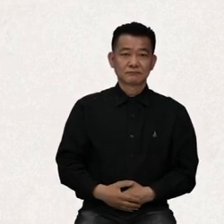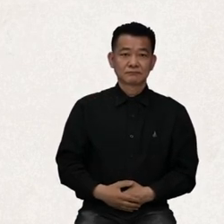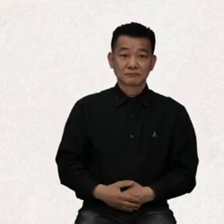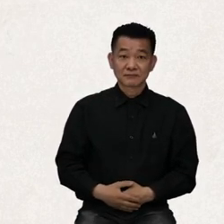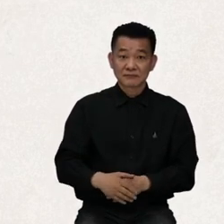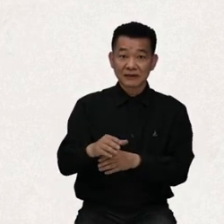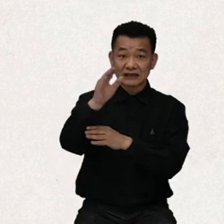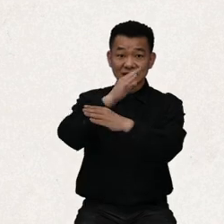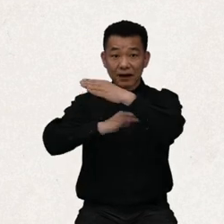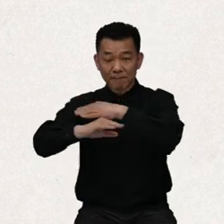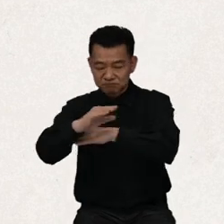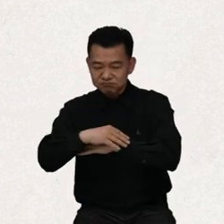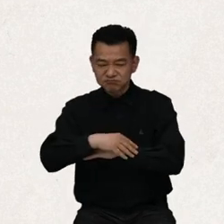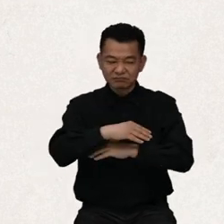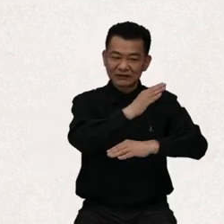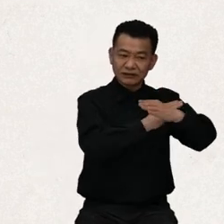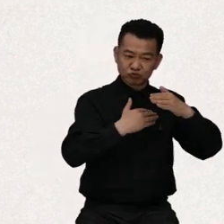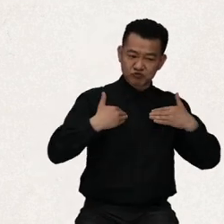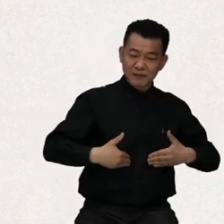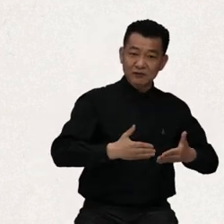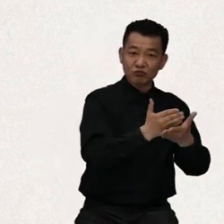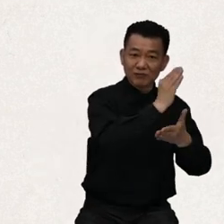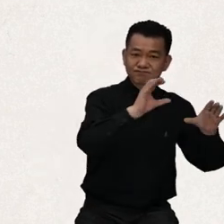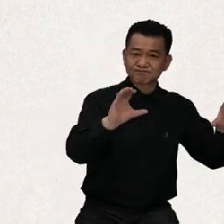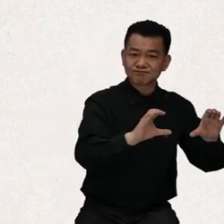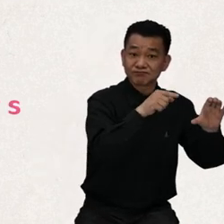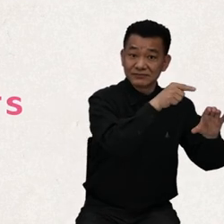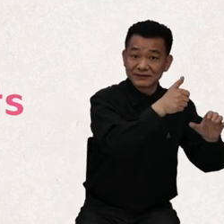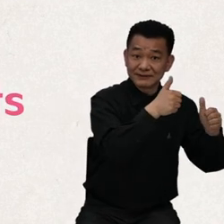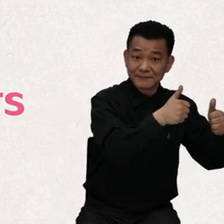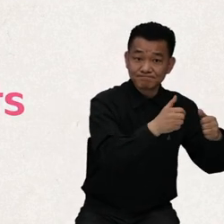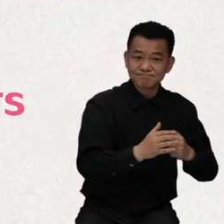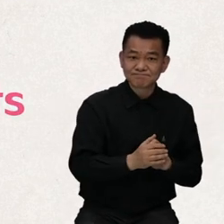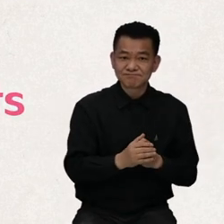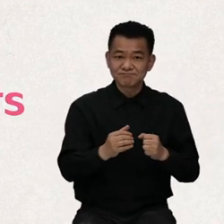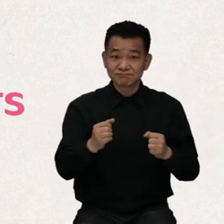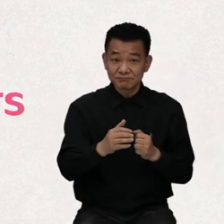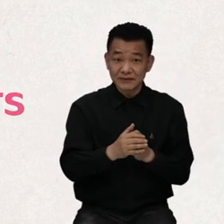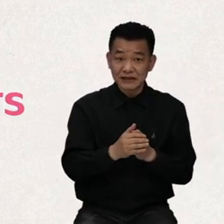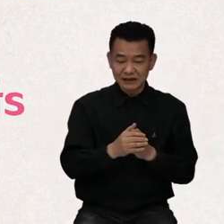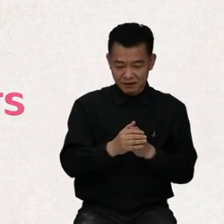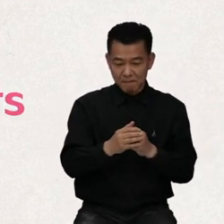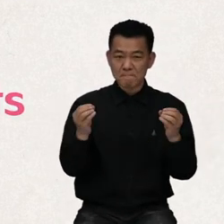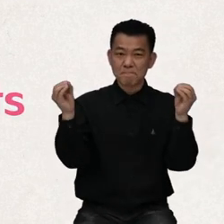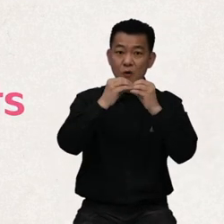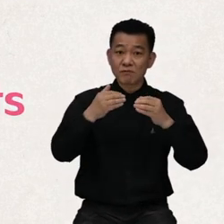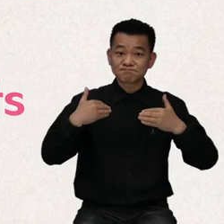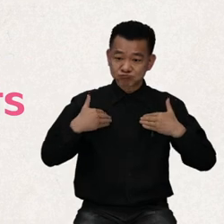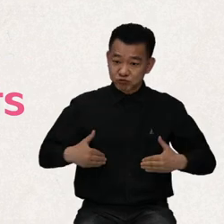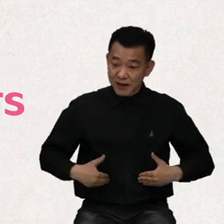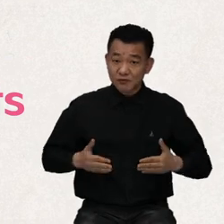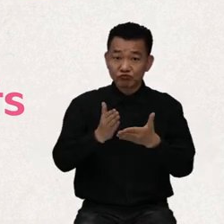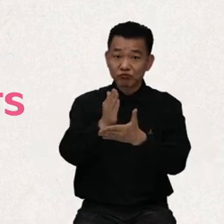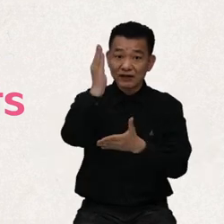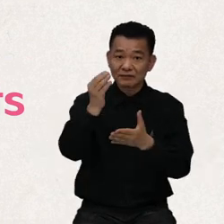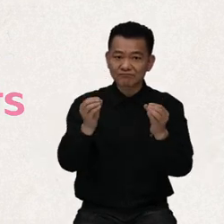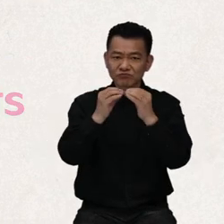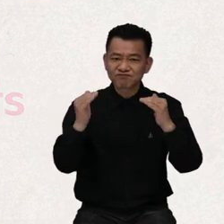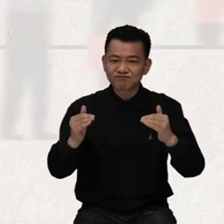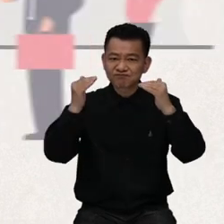Persons with disabilities and human rights activists have been struggling to raise the human rights of persons with disabilities.